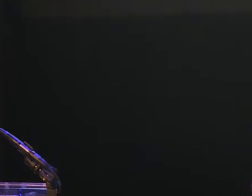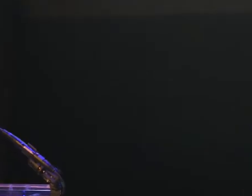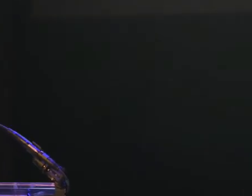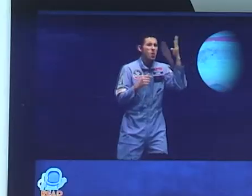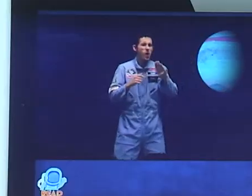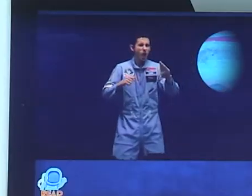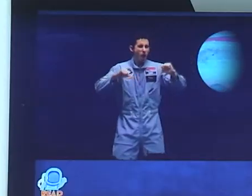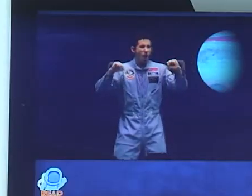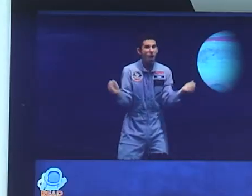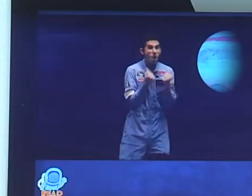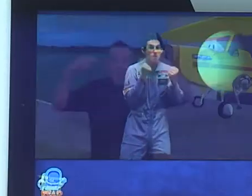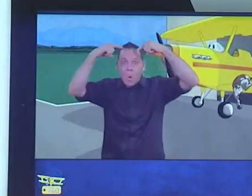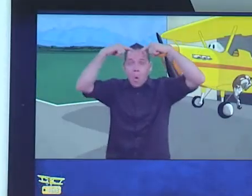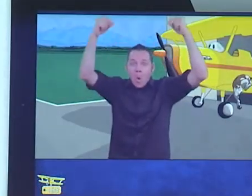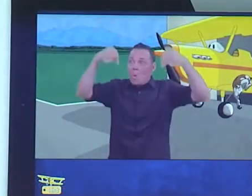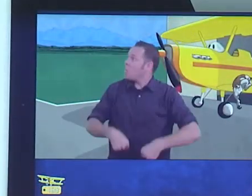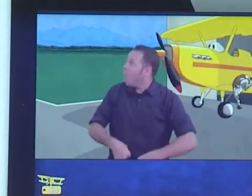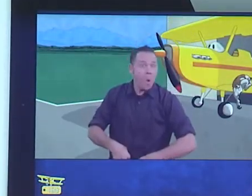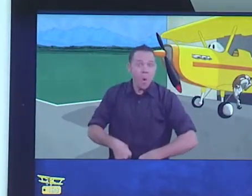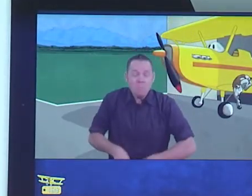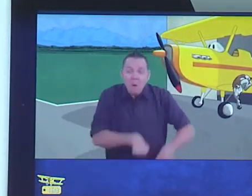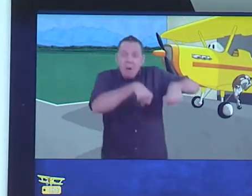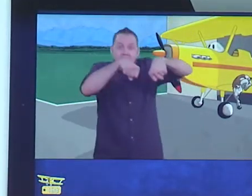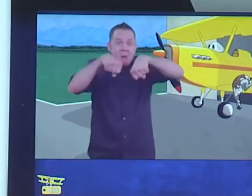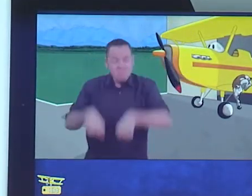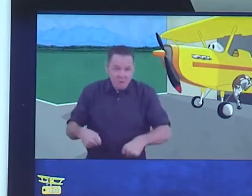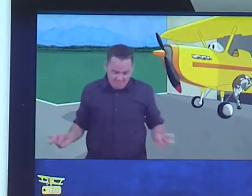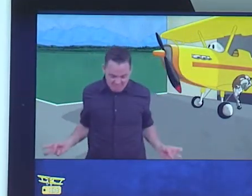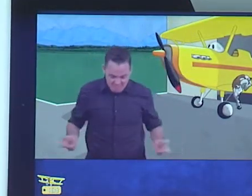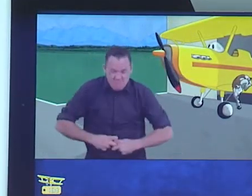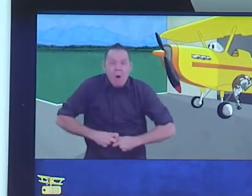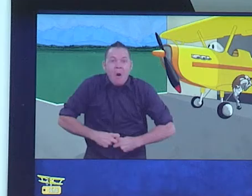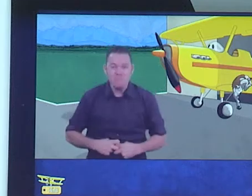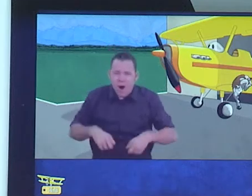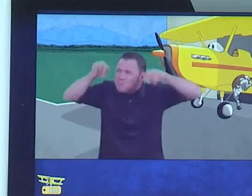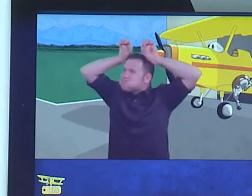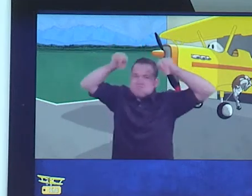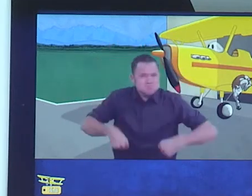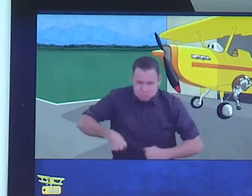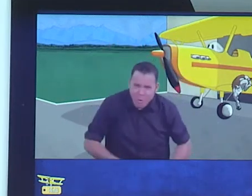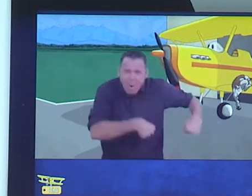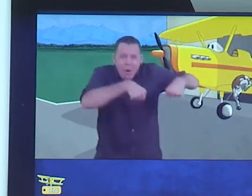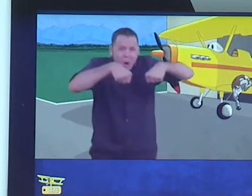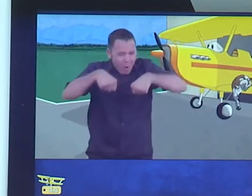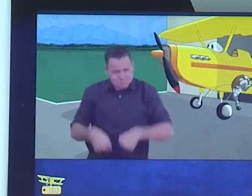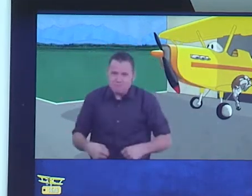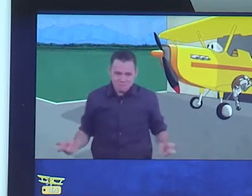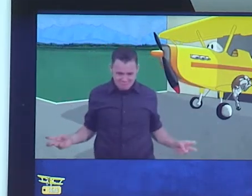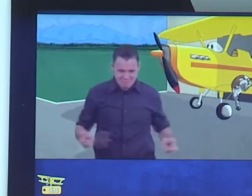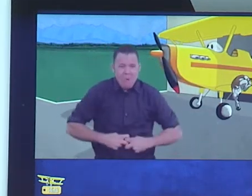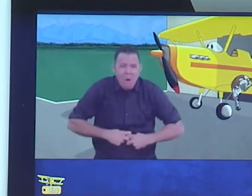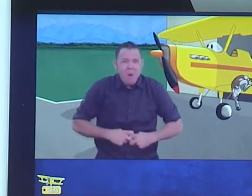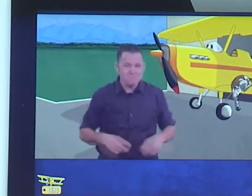eye in a visual modality. Their research on bilingualism has tremendous importance for all bilinguals. For deaf